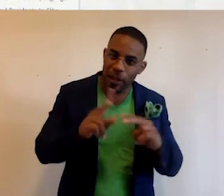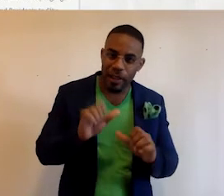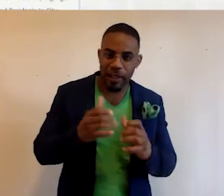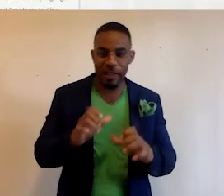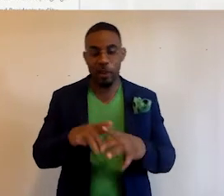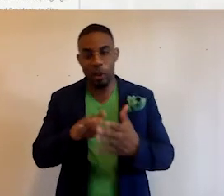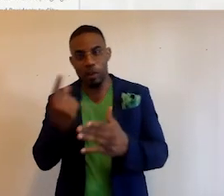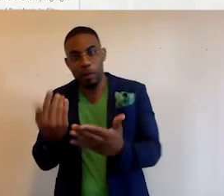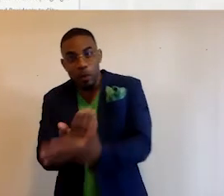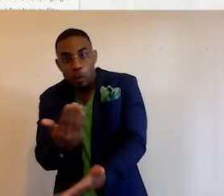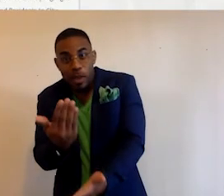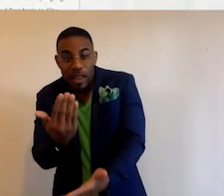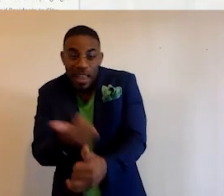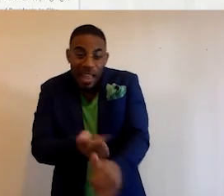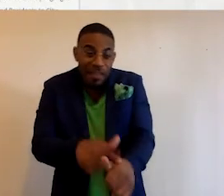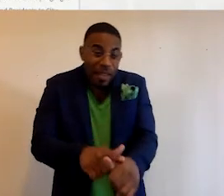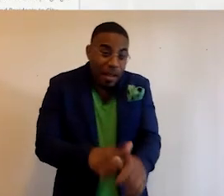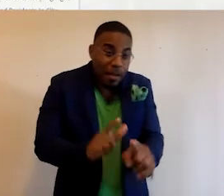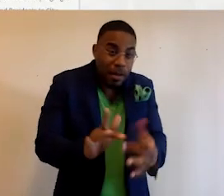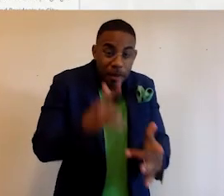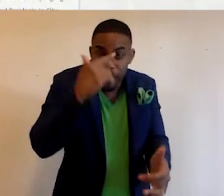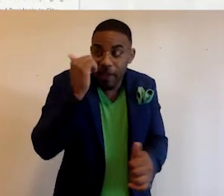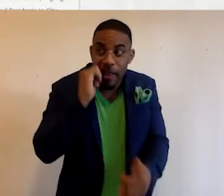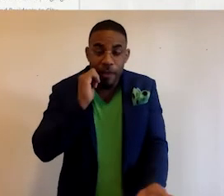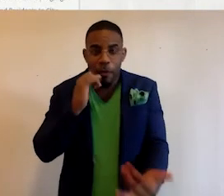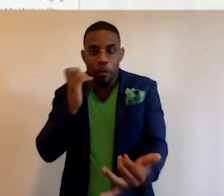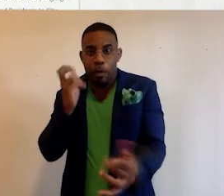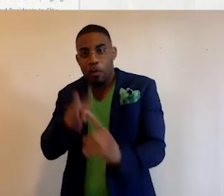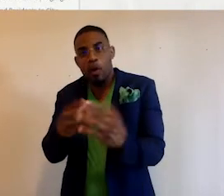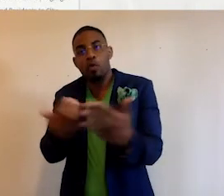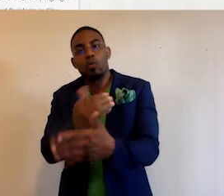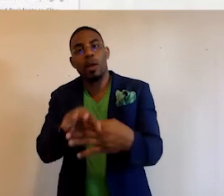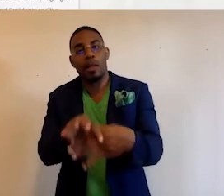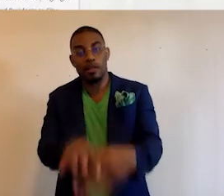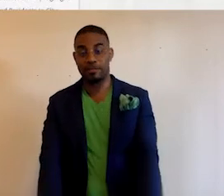a chance to learn something new every time they come to the site because every day we bring new content.